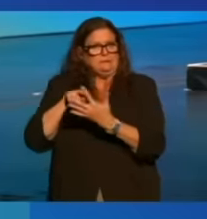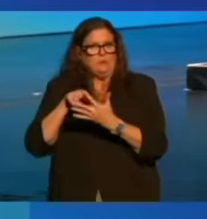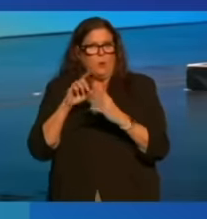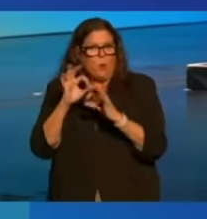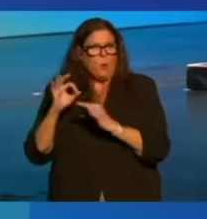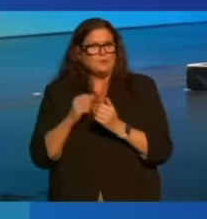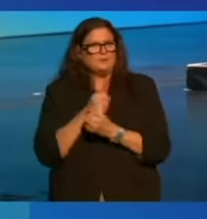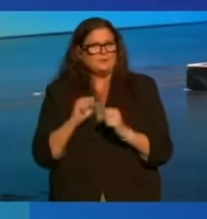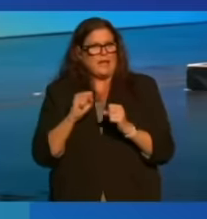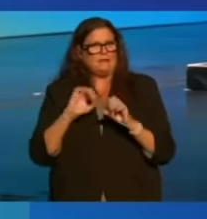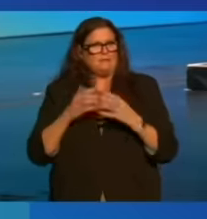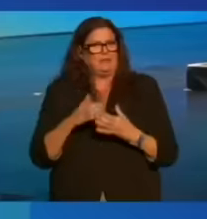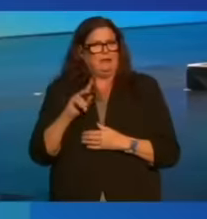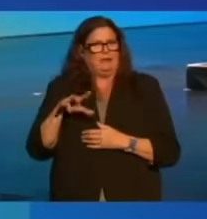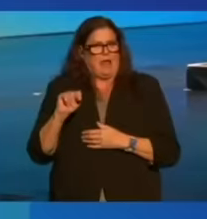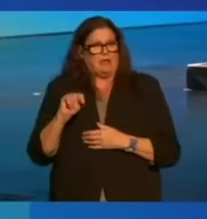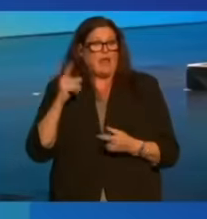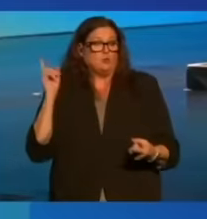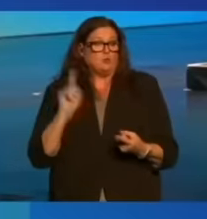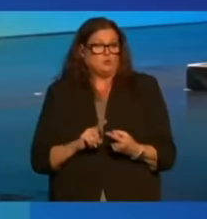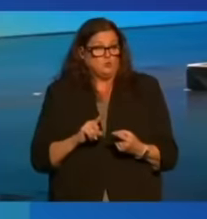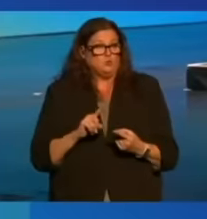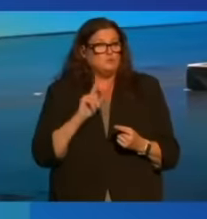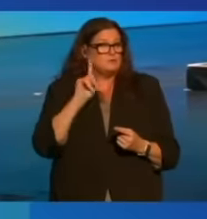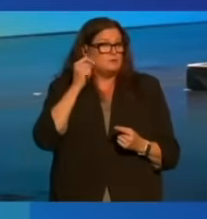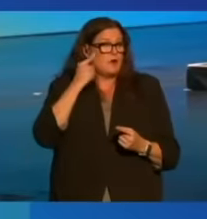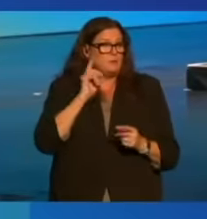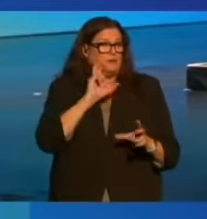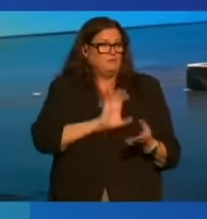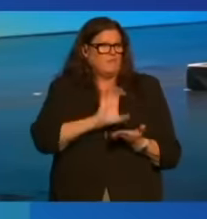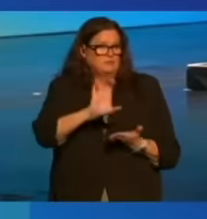reduce government investment in public goods.